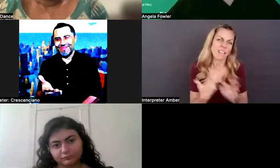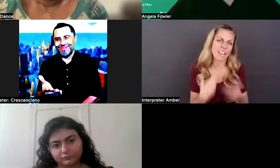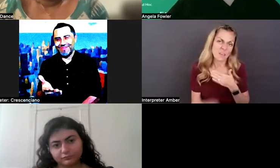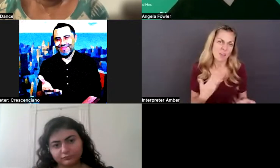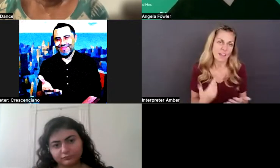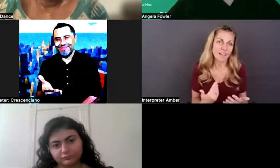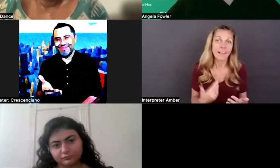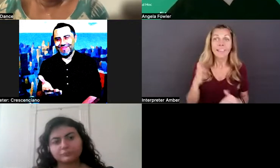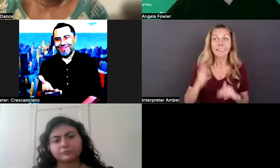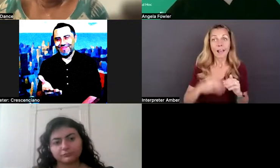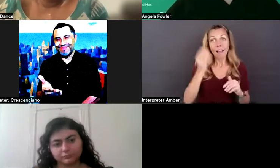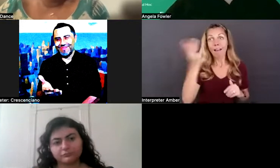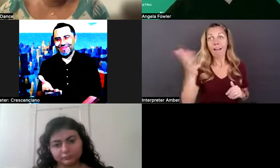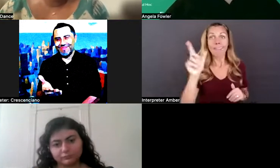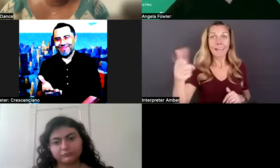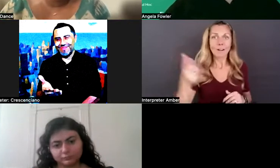accommodate. And I'll pause on that.